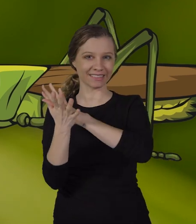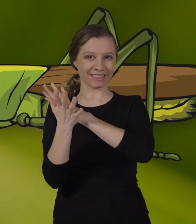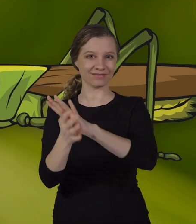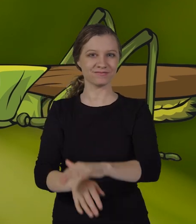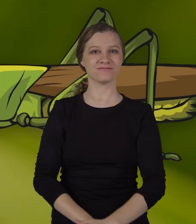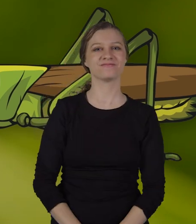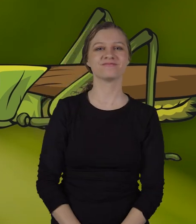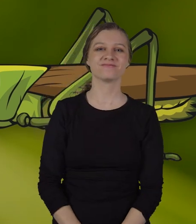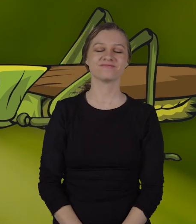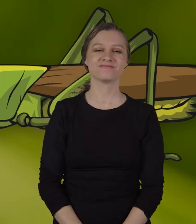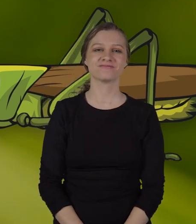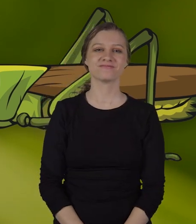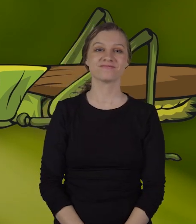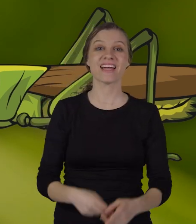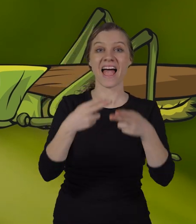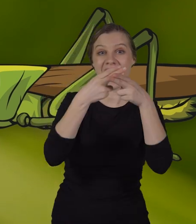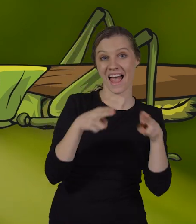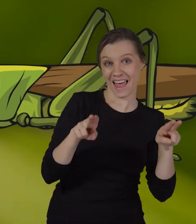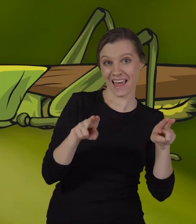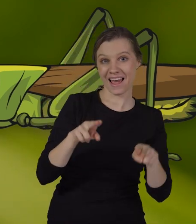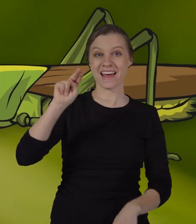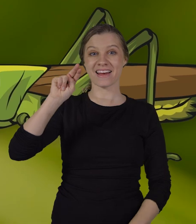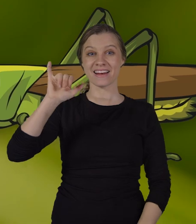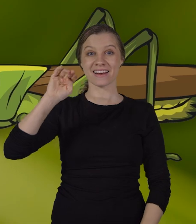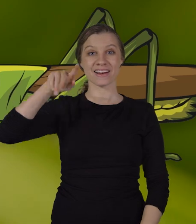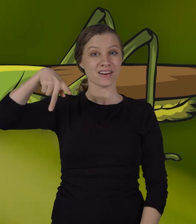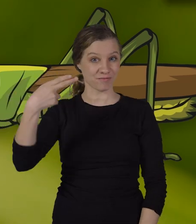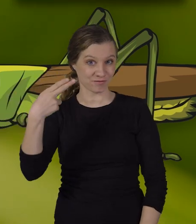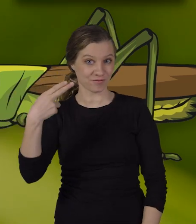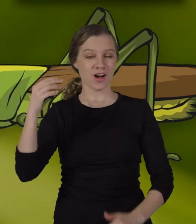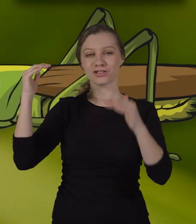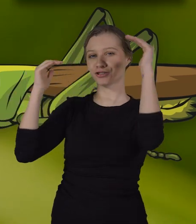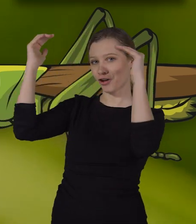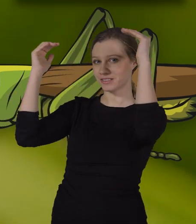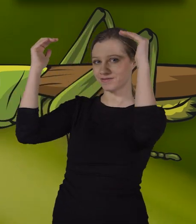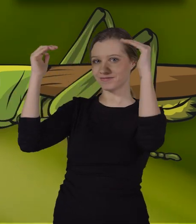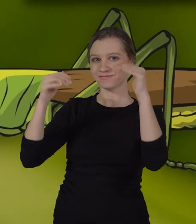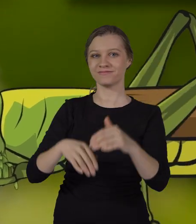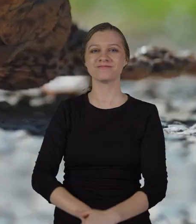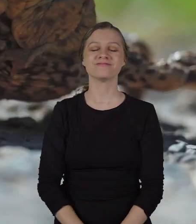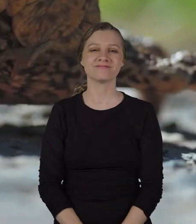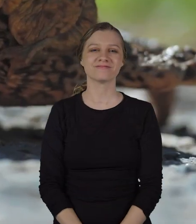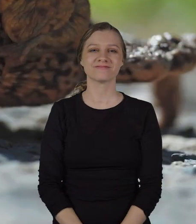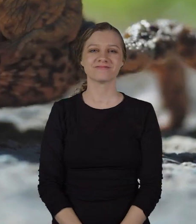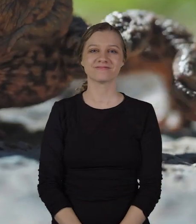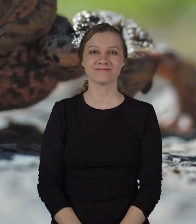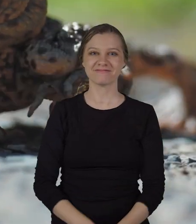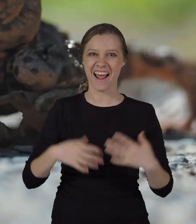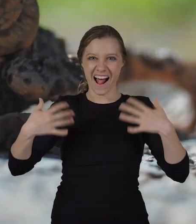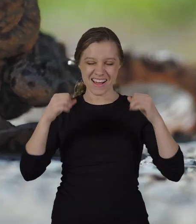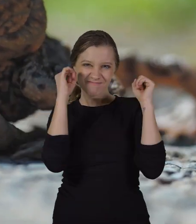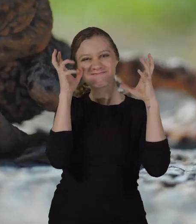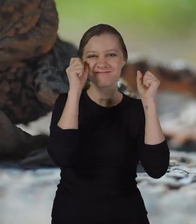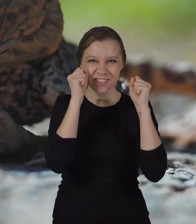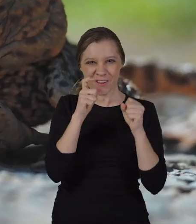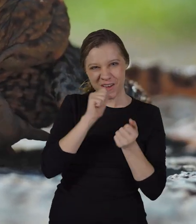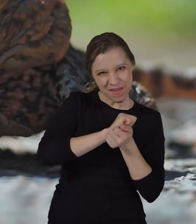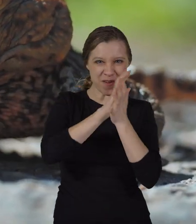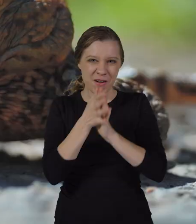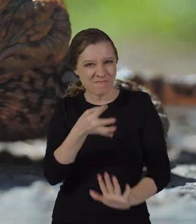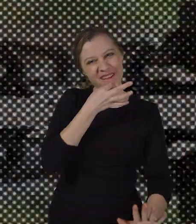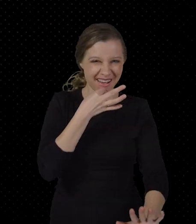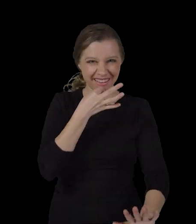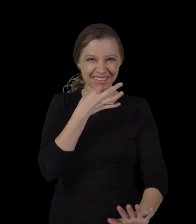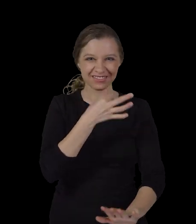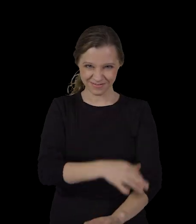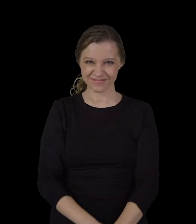egg nymph and adult fabulous job metamorphosis mavens